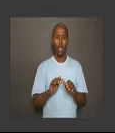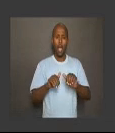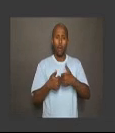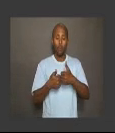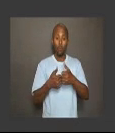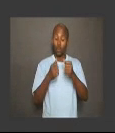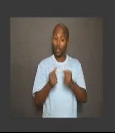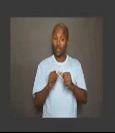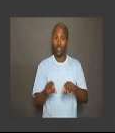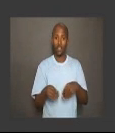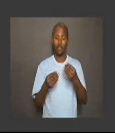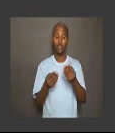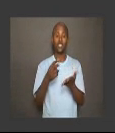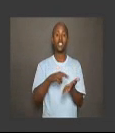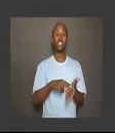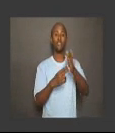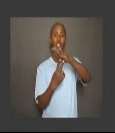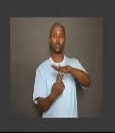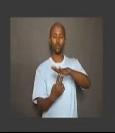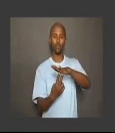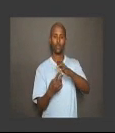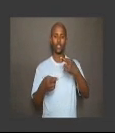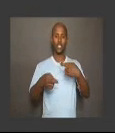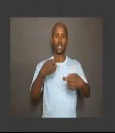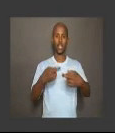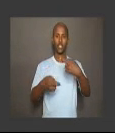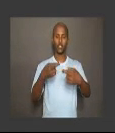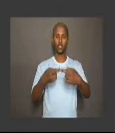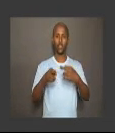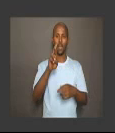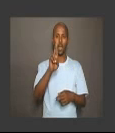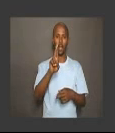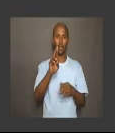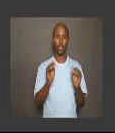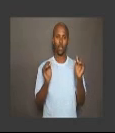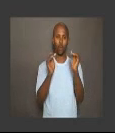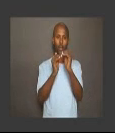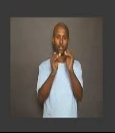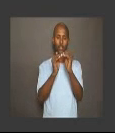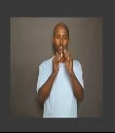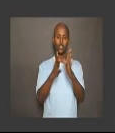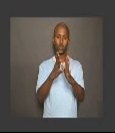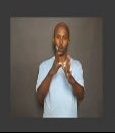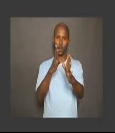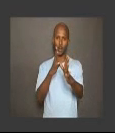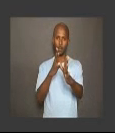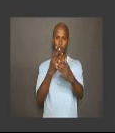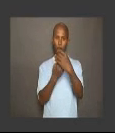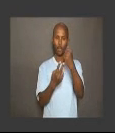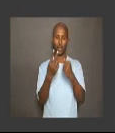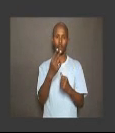can we give the inverse of the relation R equals the ordered pairs